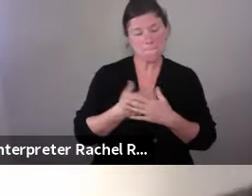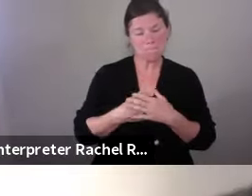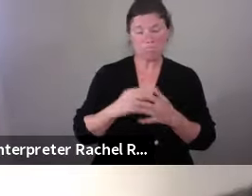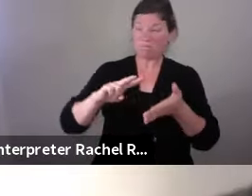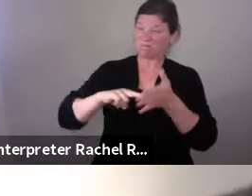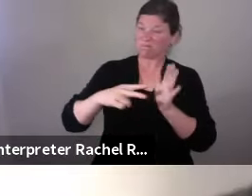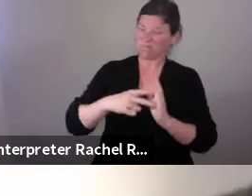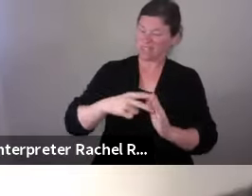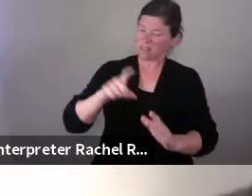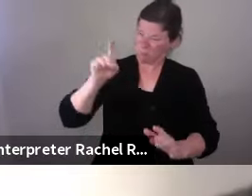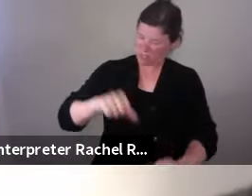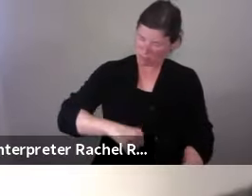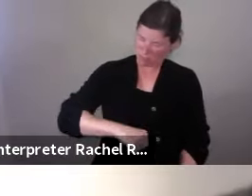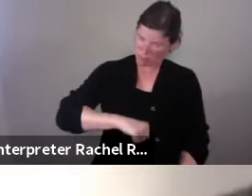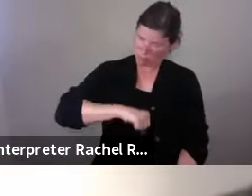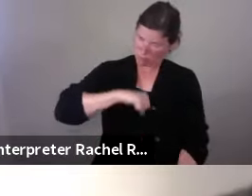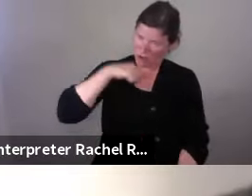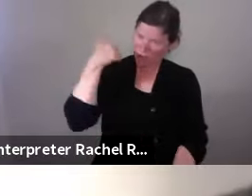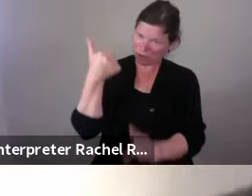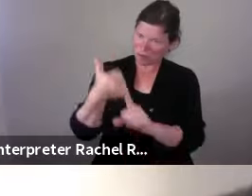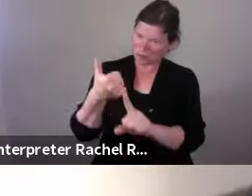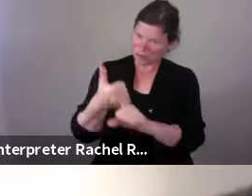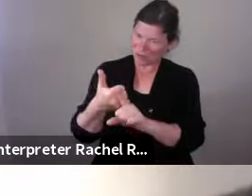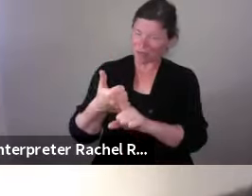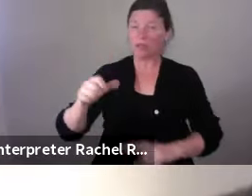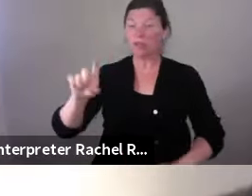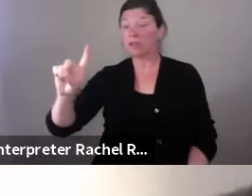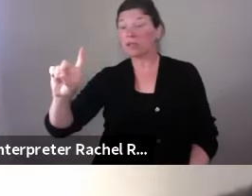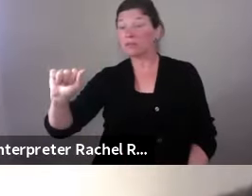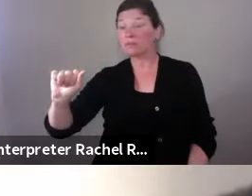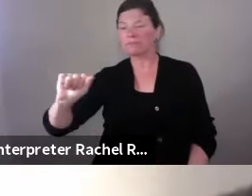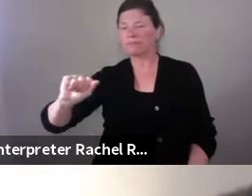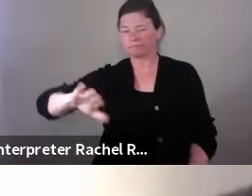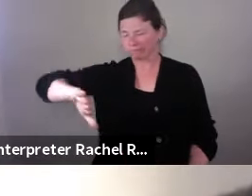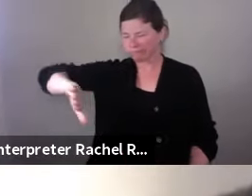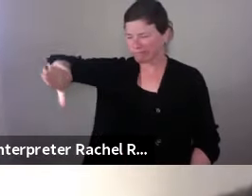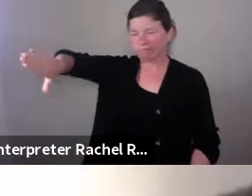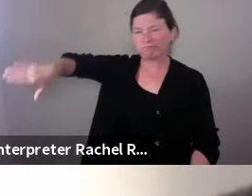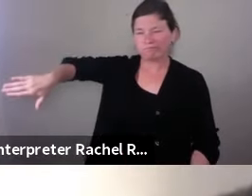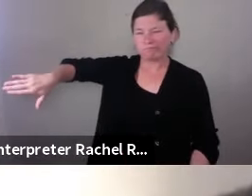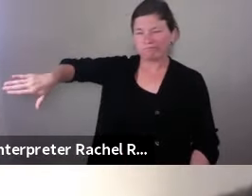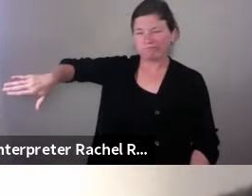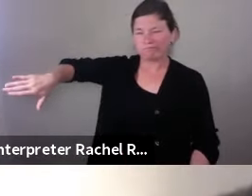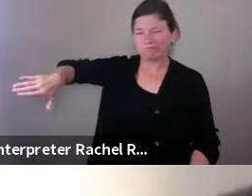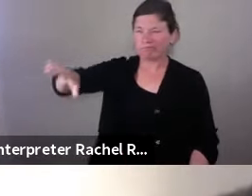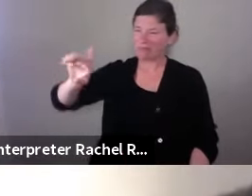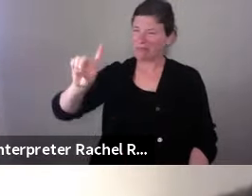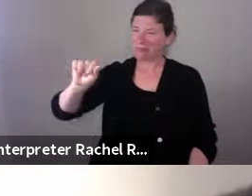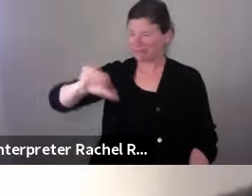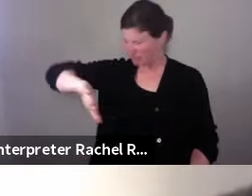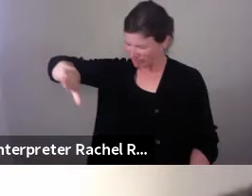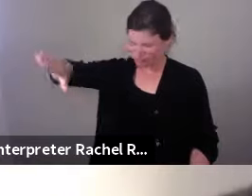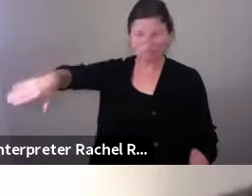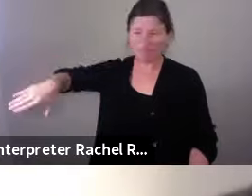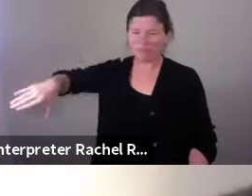and taking the term disability out of the phrase disability pride because